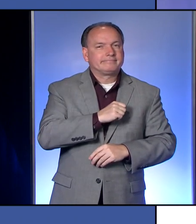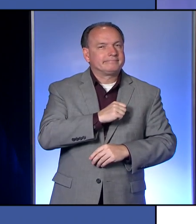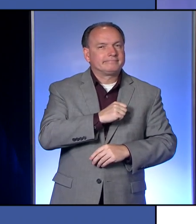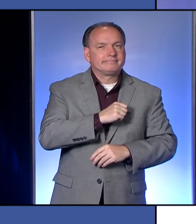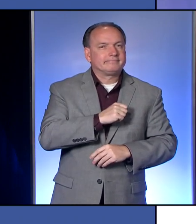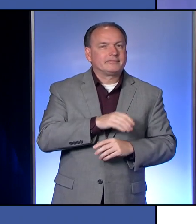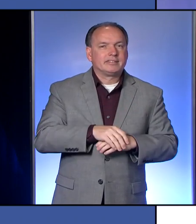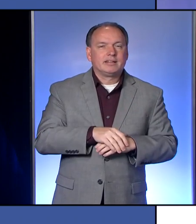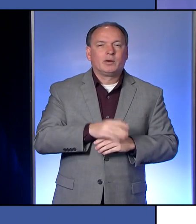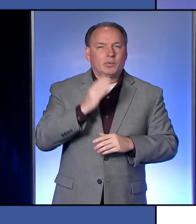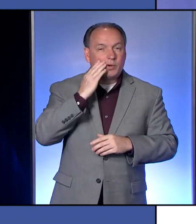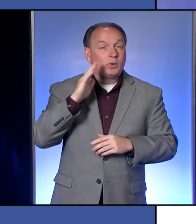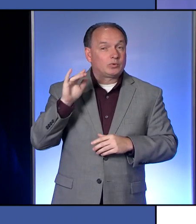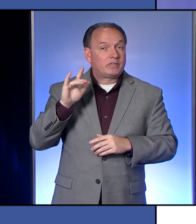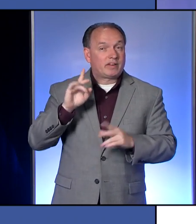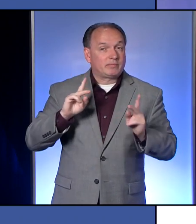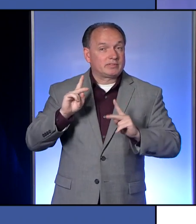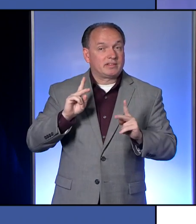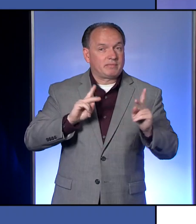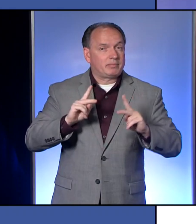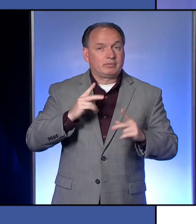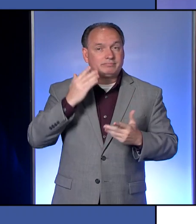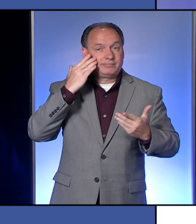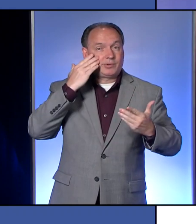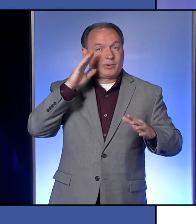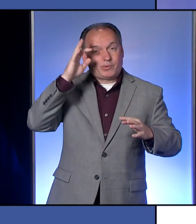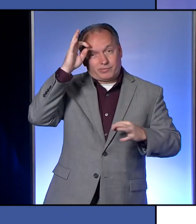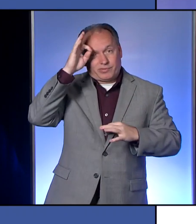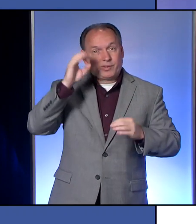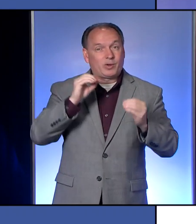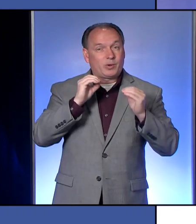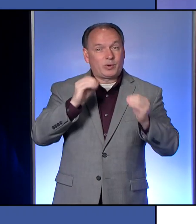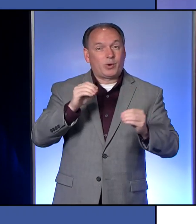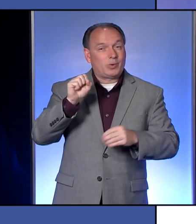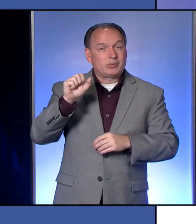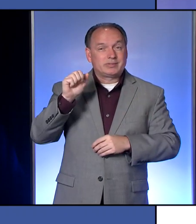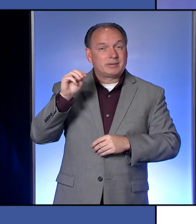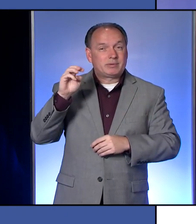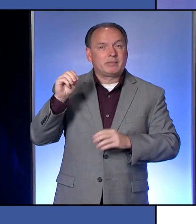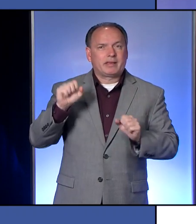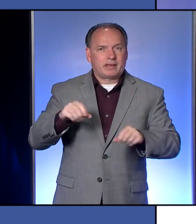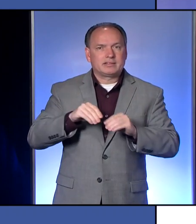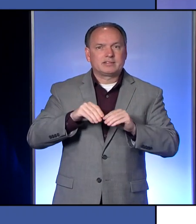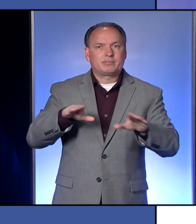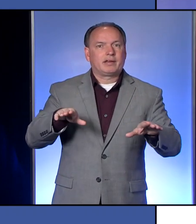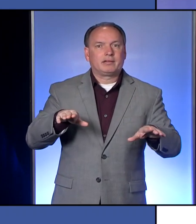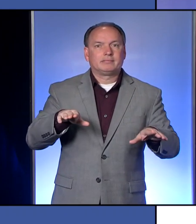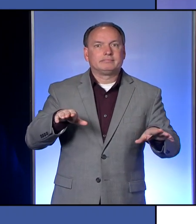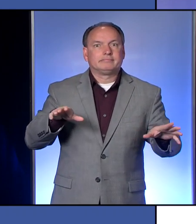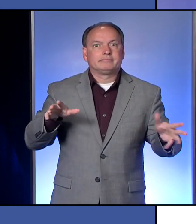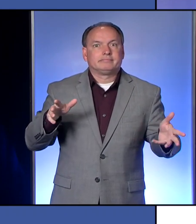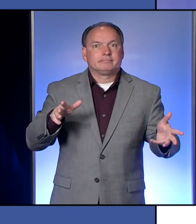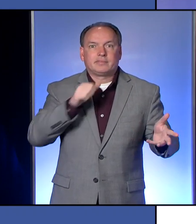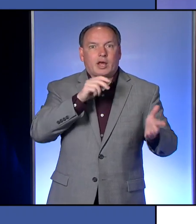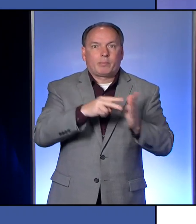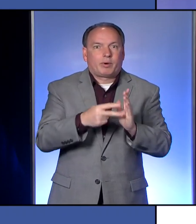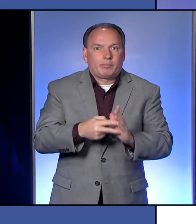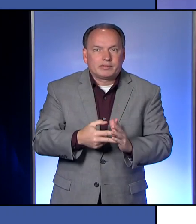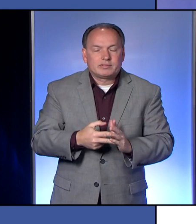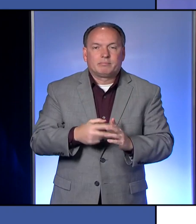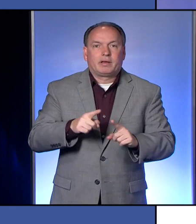25% of the people at least don't have any symptoms. And those are the people that can spread it, not on purpose,